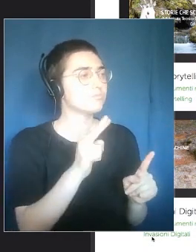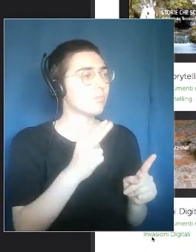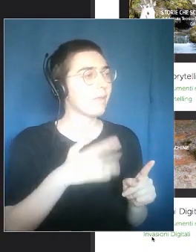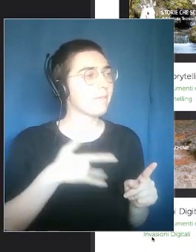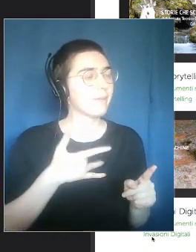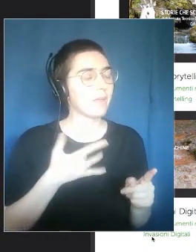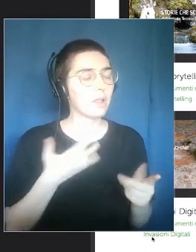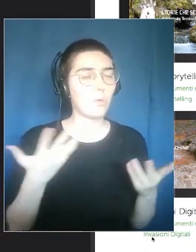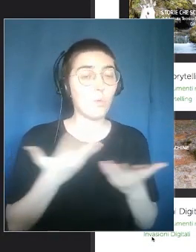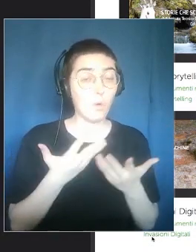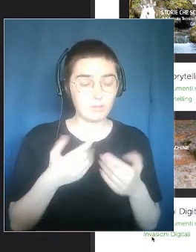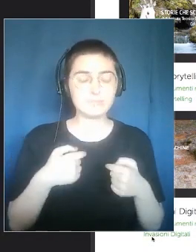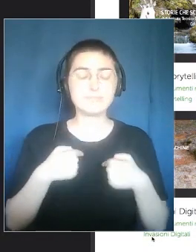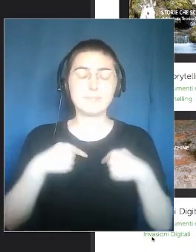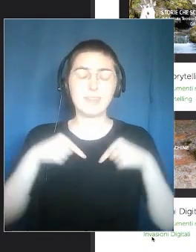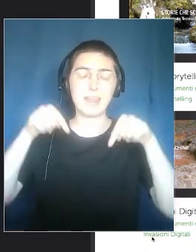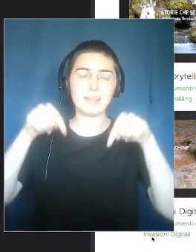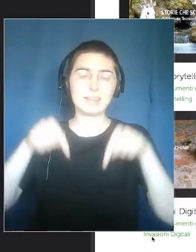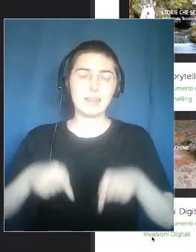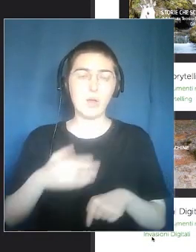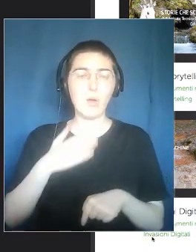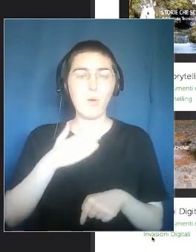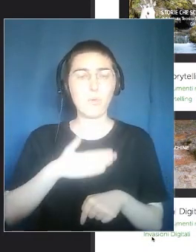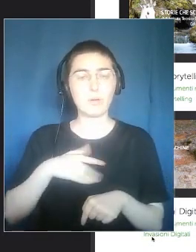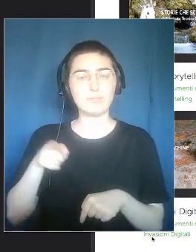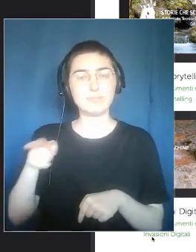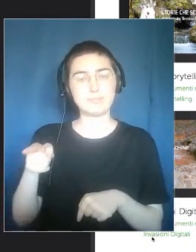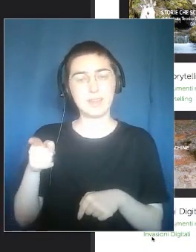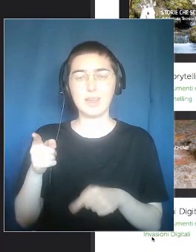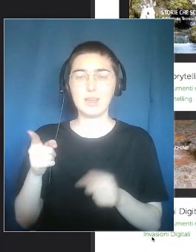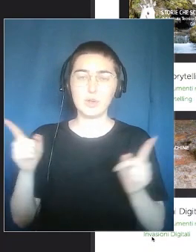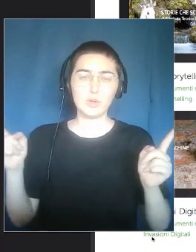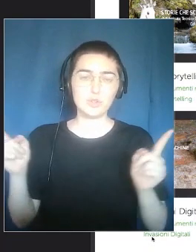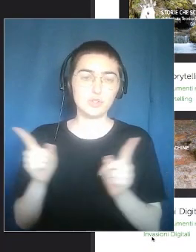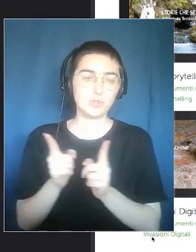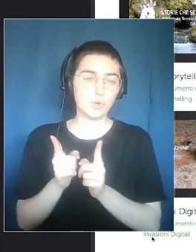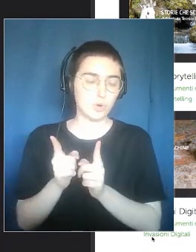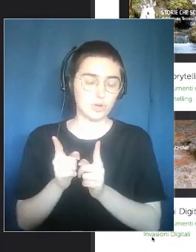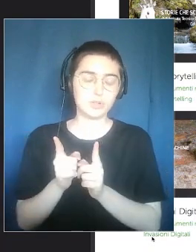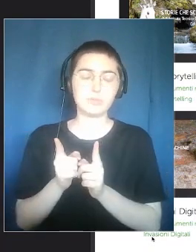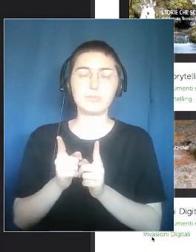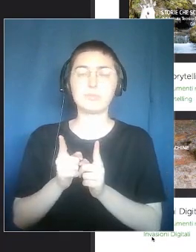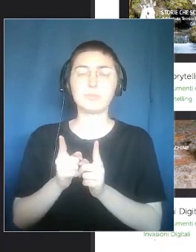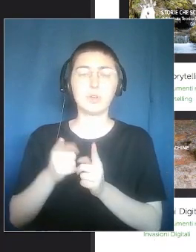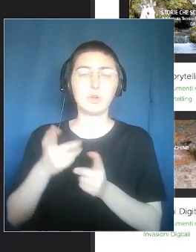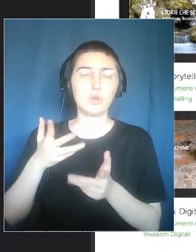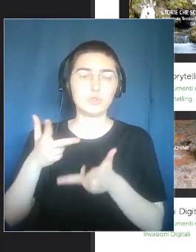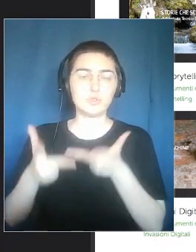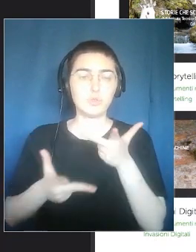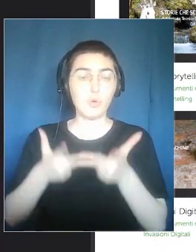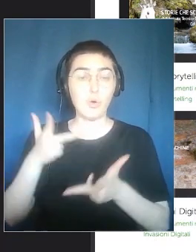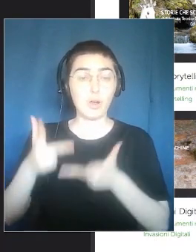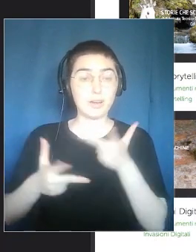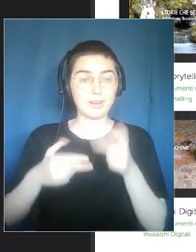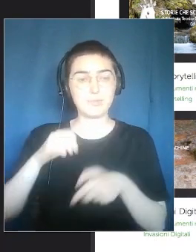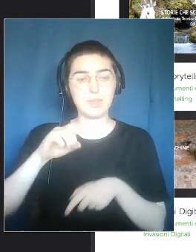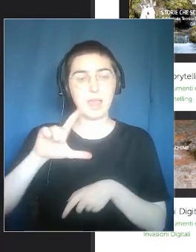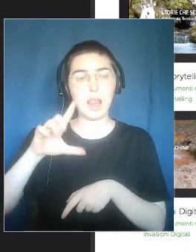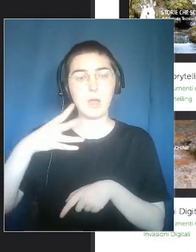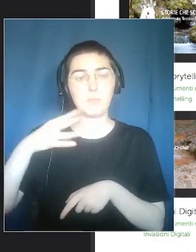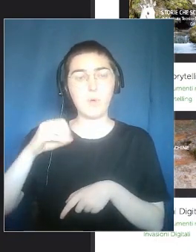to touch their heritage in museums. And I would like to